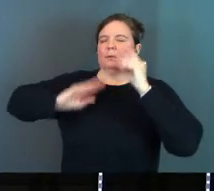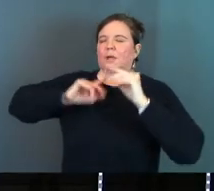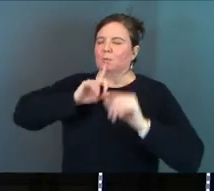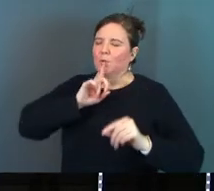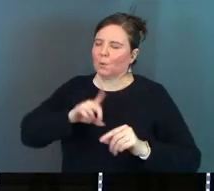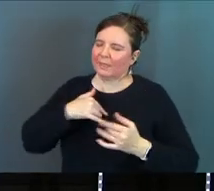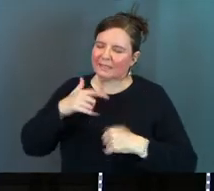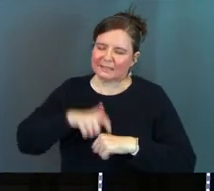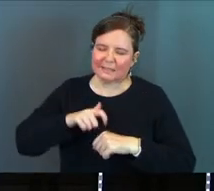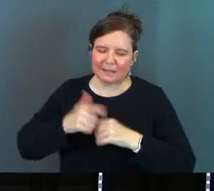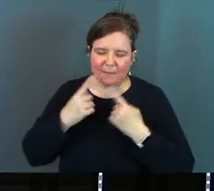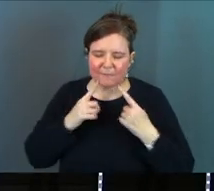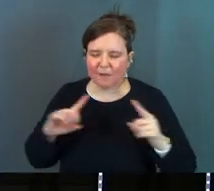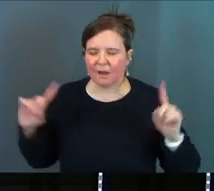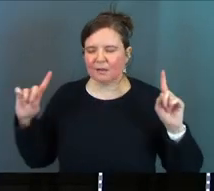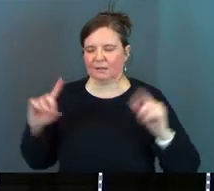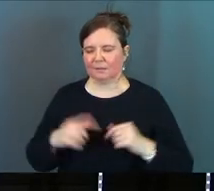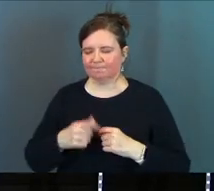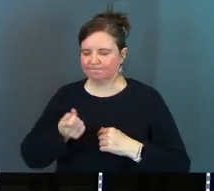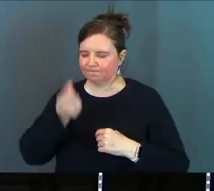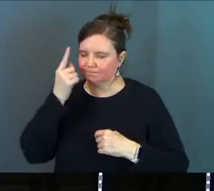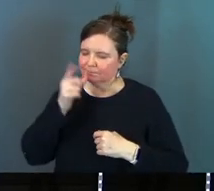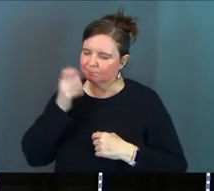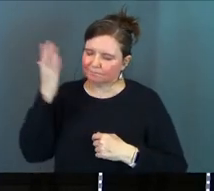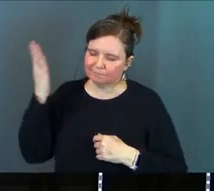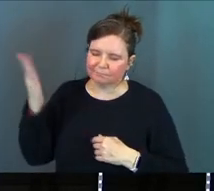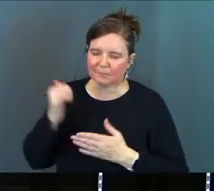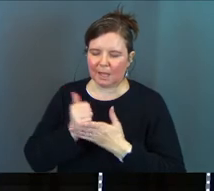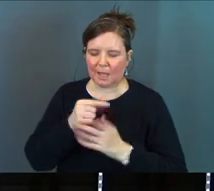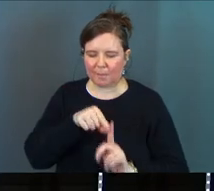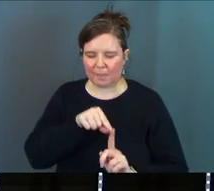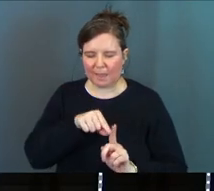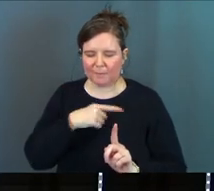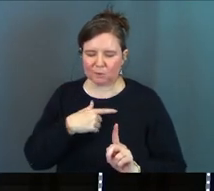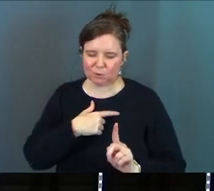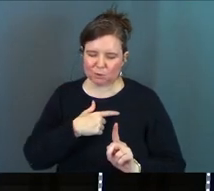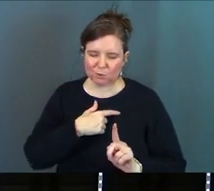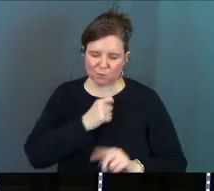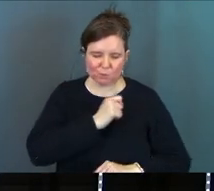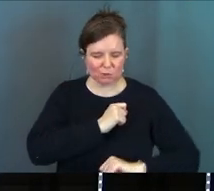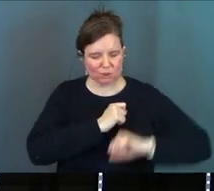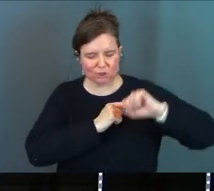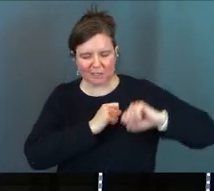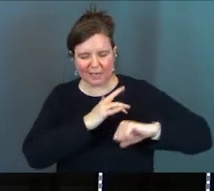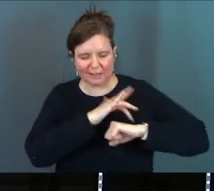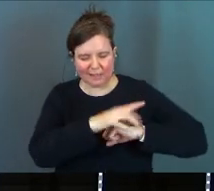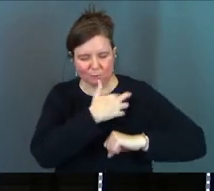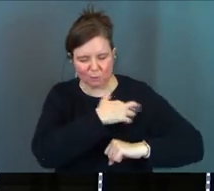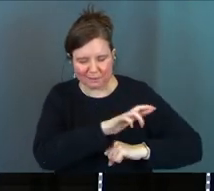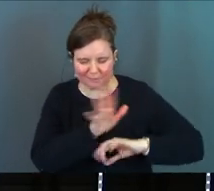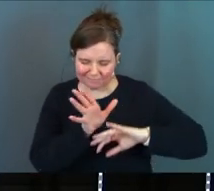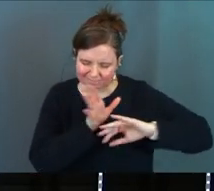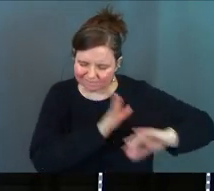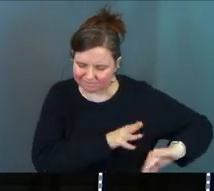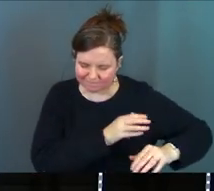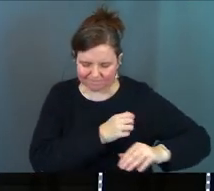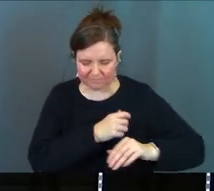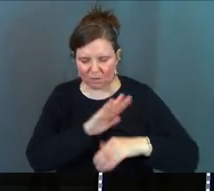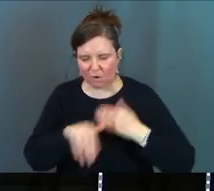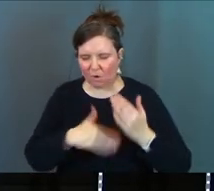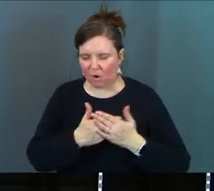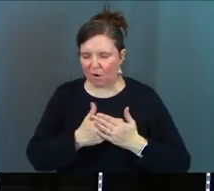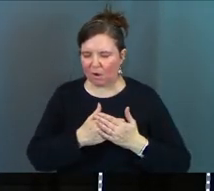be real this time finally God help them to reject empty religion help them to reject